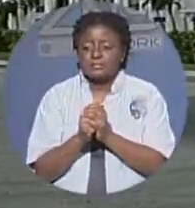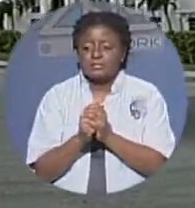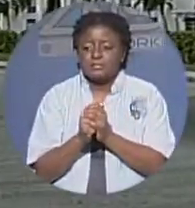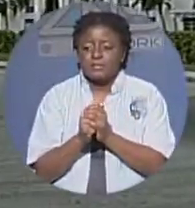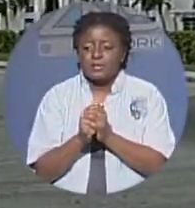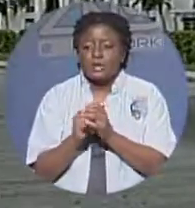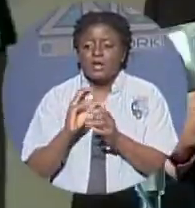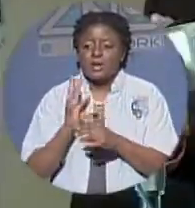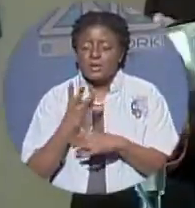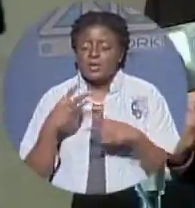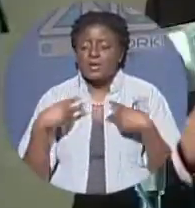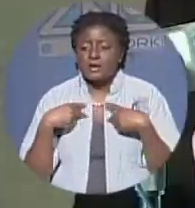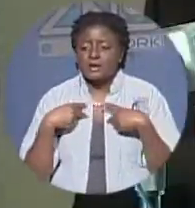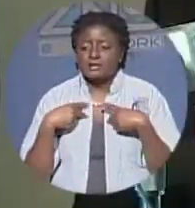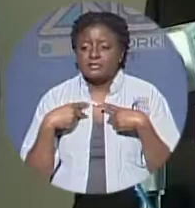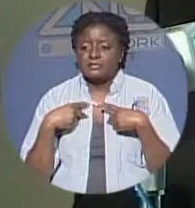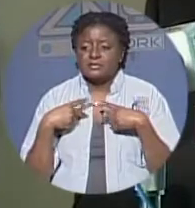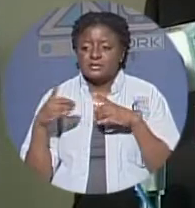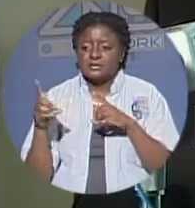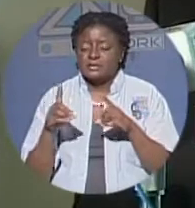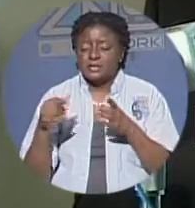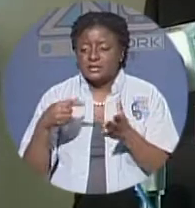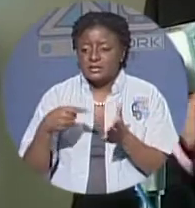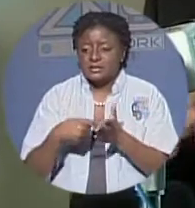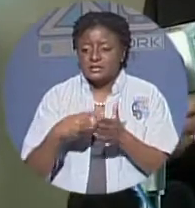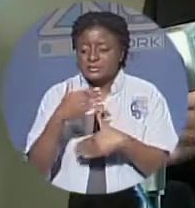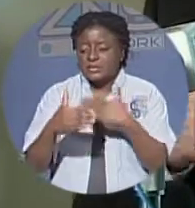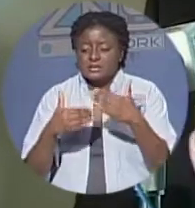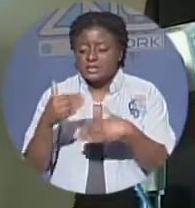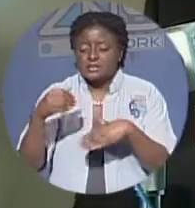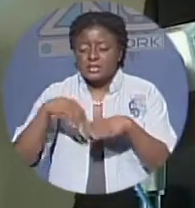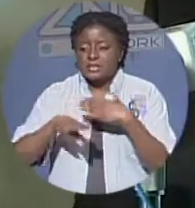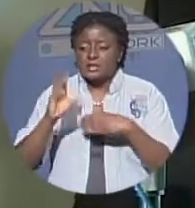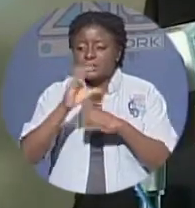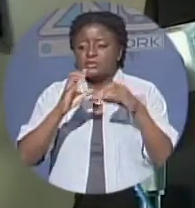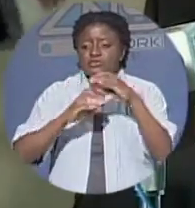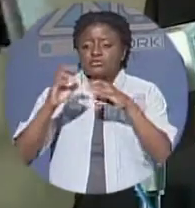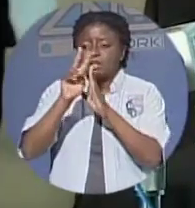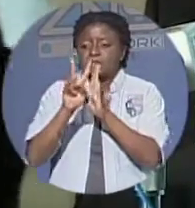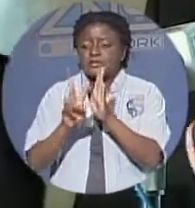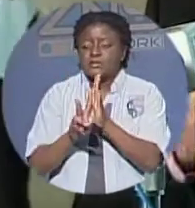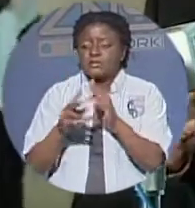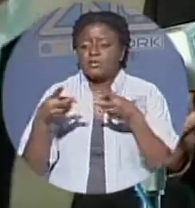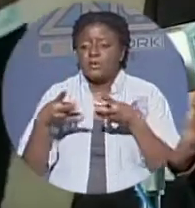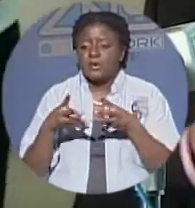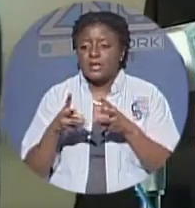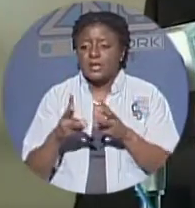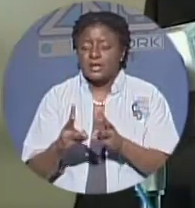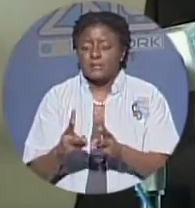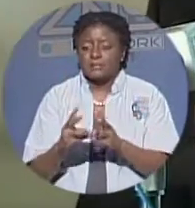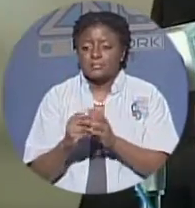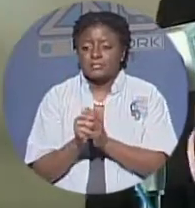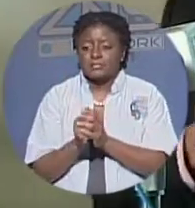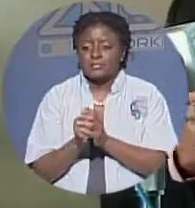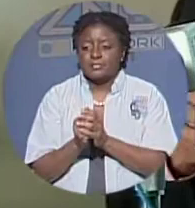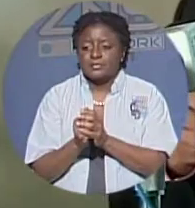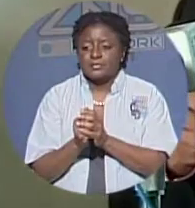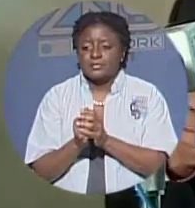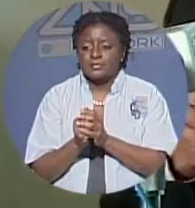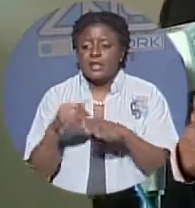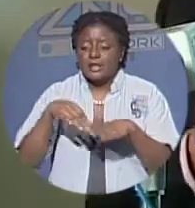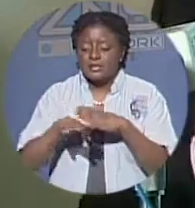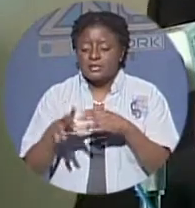constructive way with our union partners as we've got through the initial uh vsep program or voluntary separation